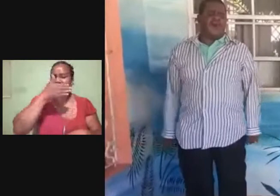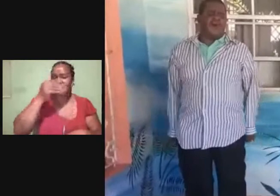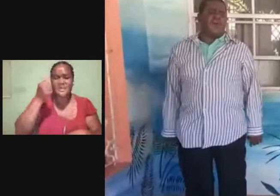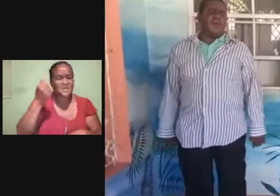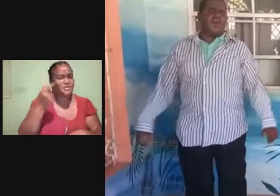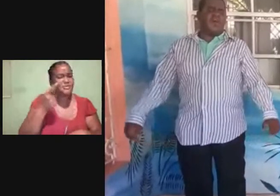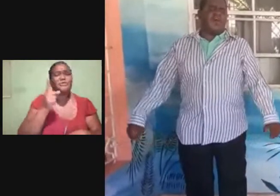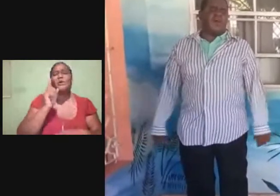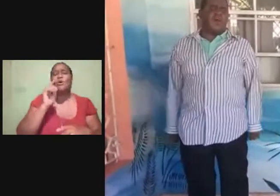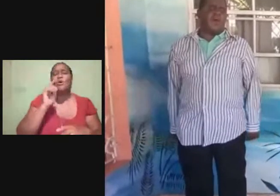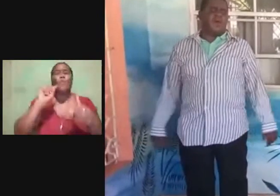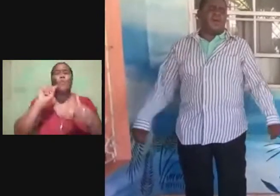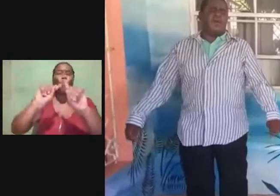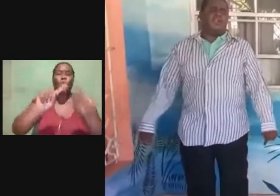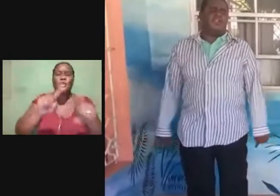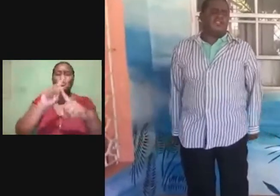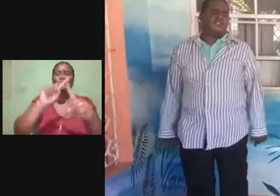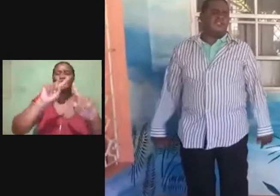it after all